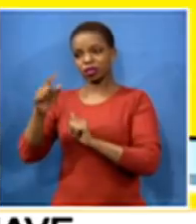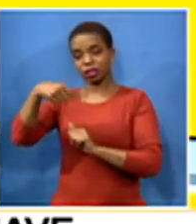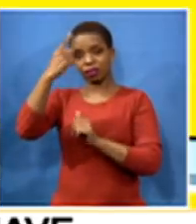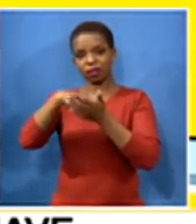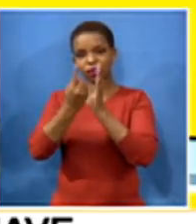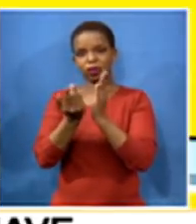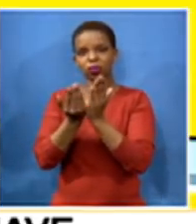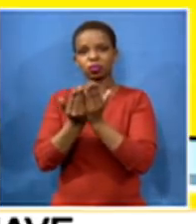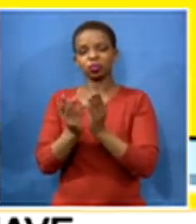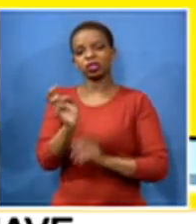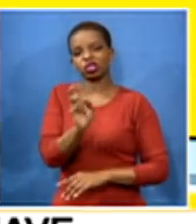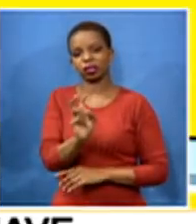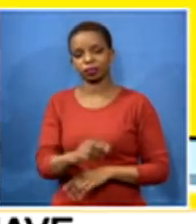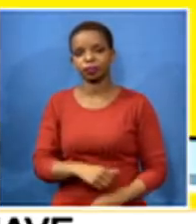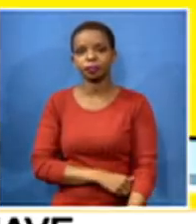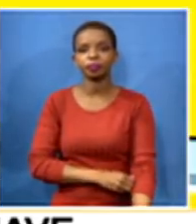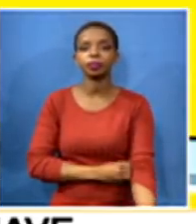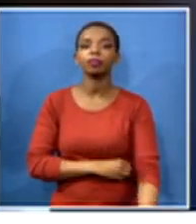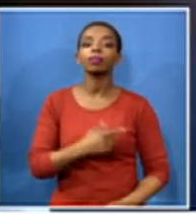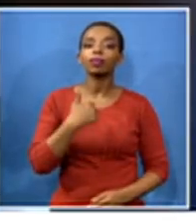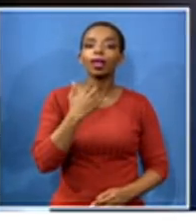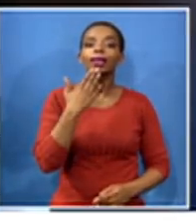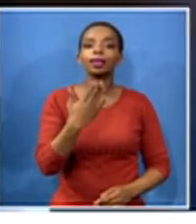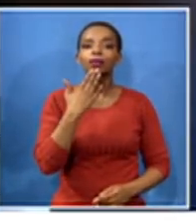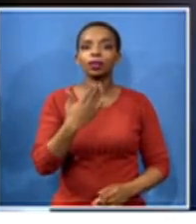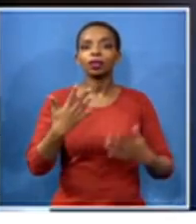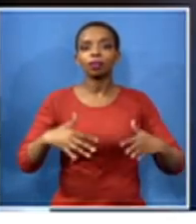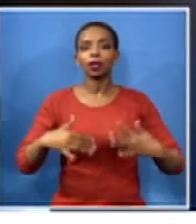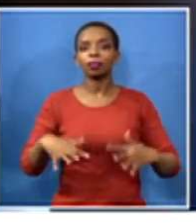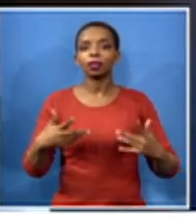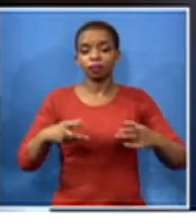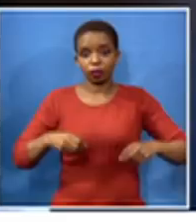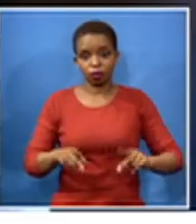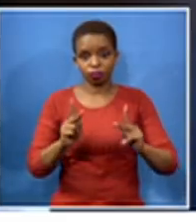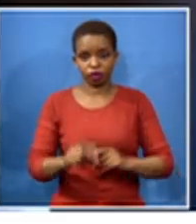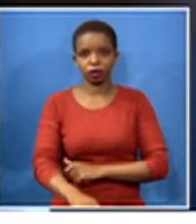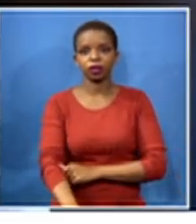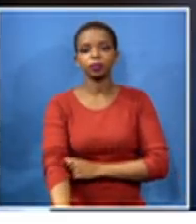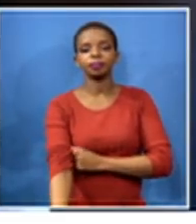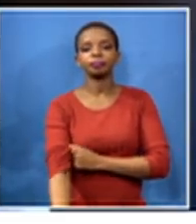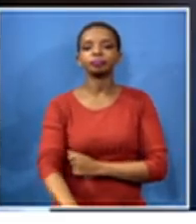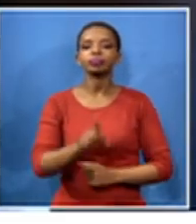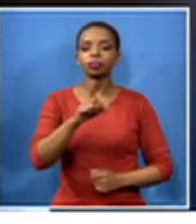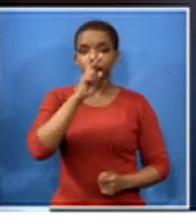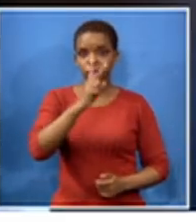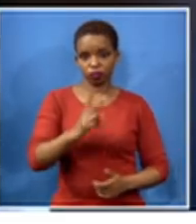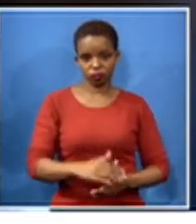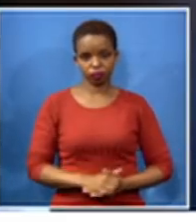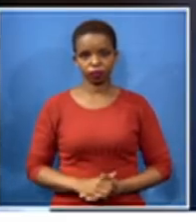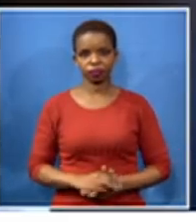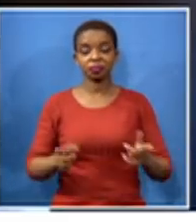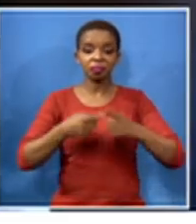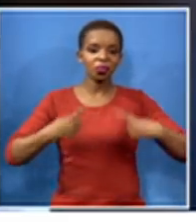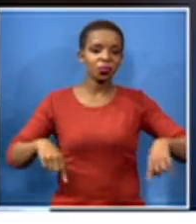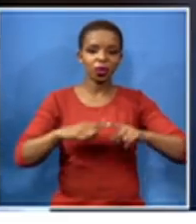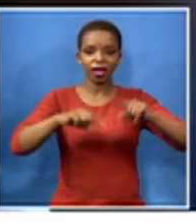thank you very much to uh to the fpc for giving up this opportunity look we must agree that